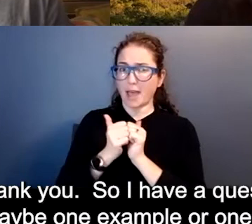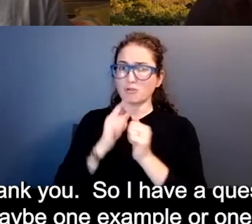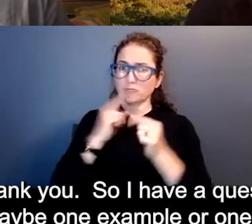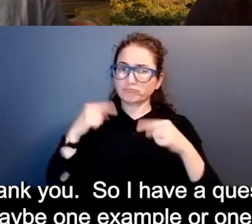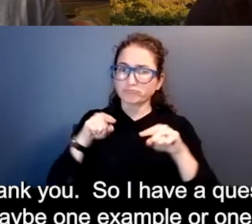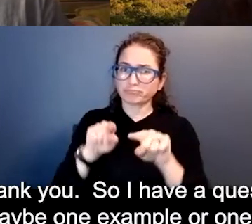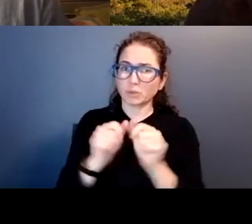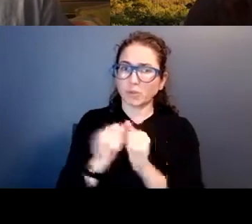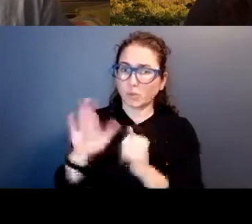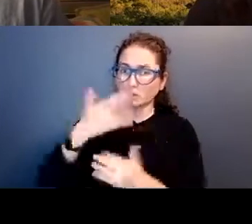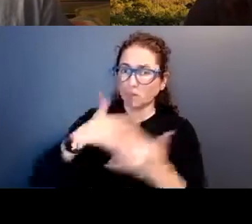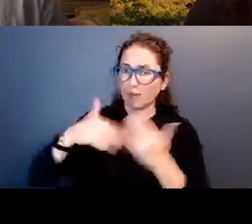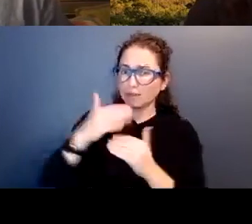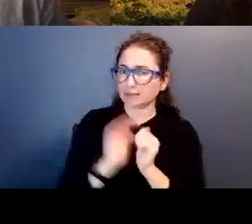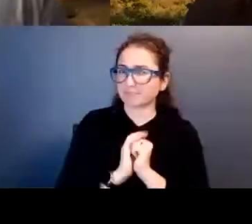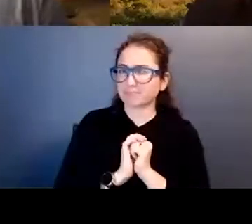your surroundings?